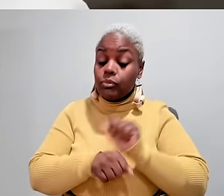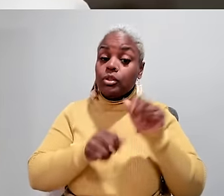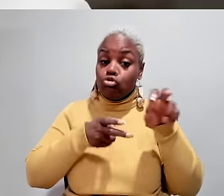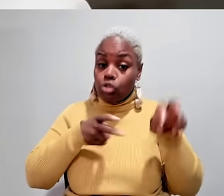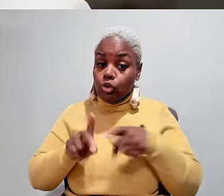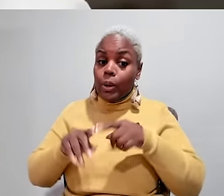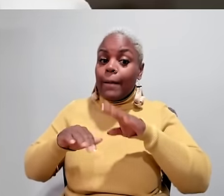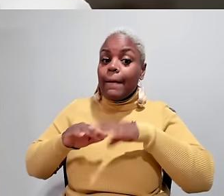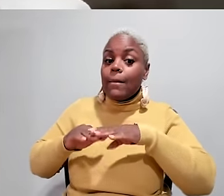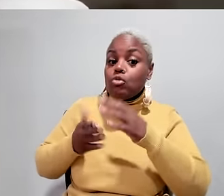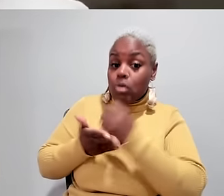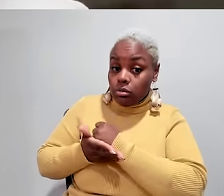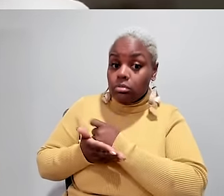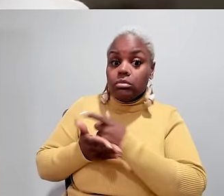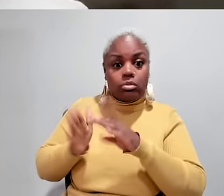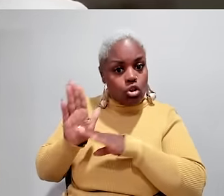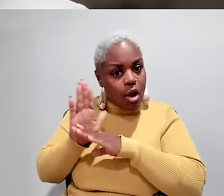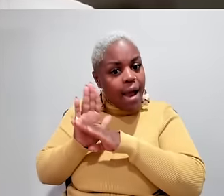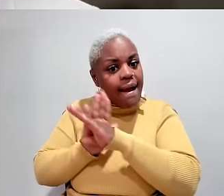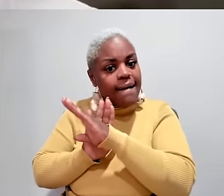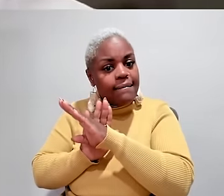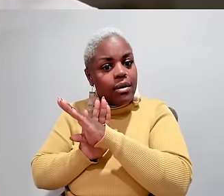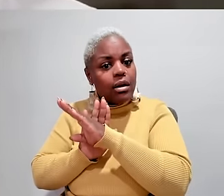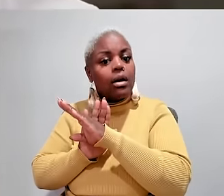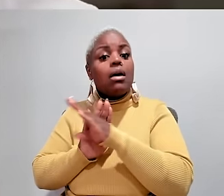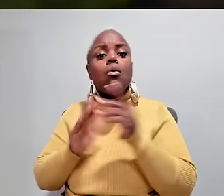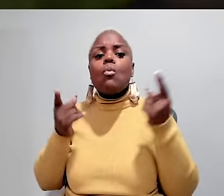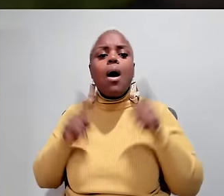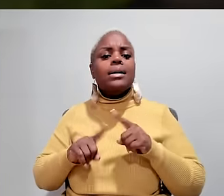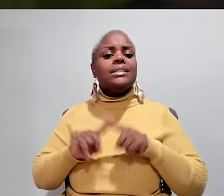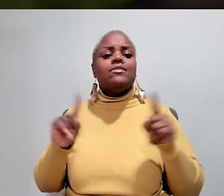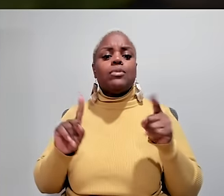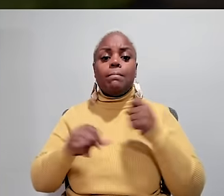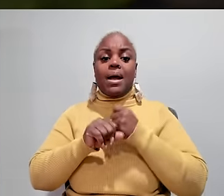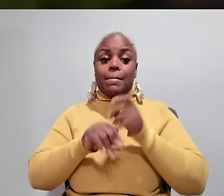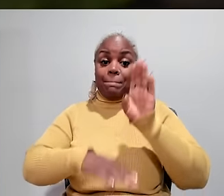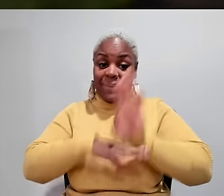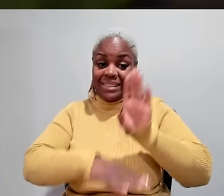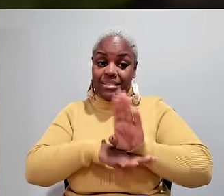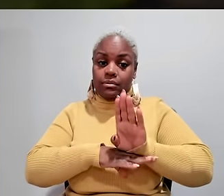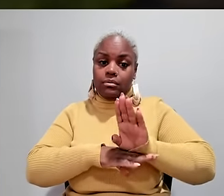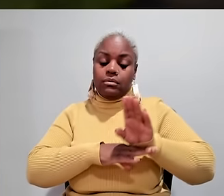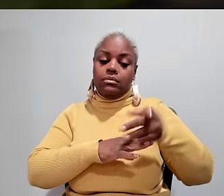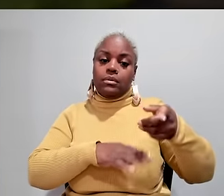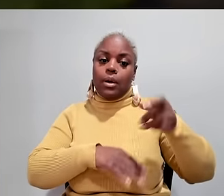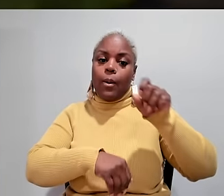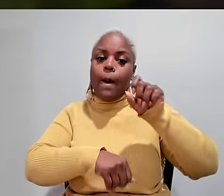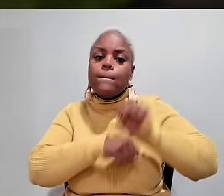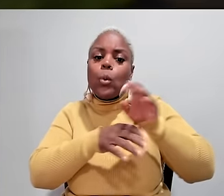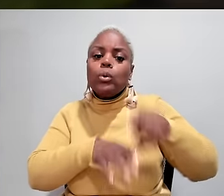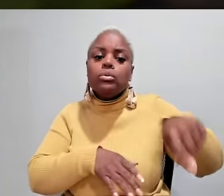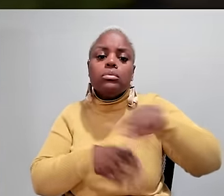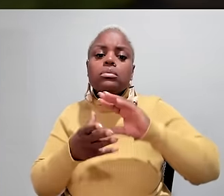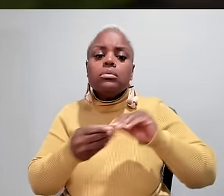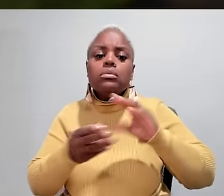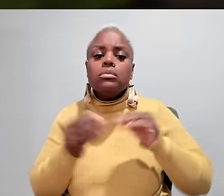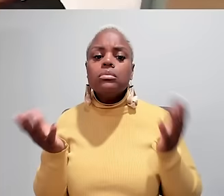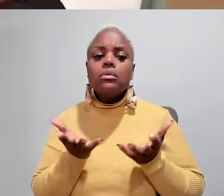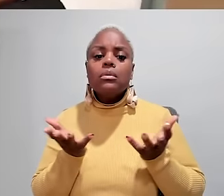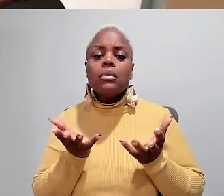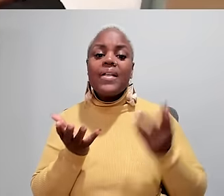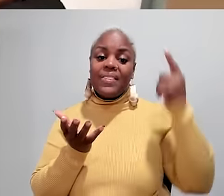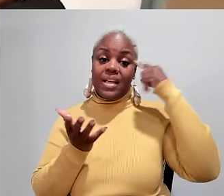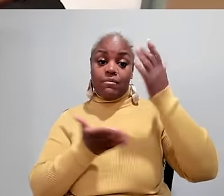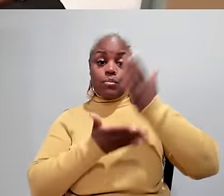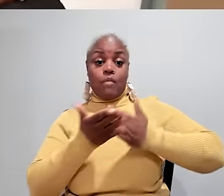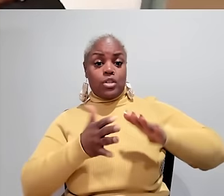of the employers we were working with transitioned to minimum wage, and they are thriving. What really made the difference was really making